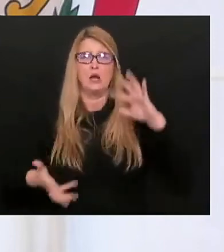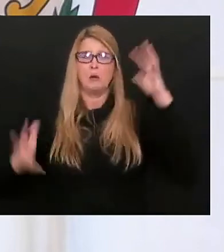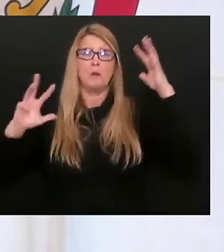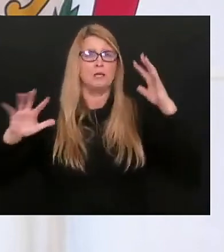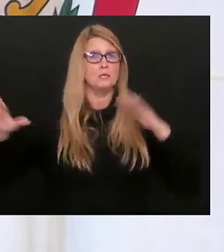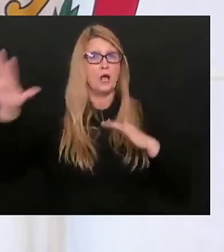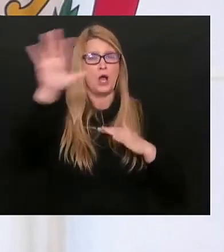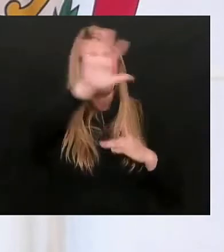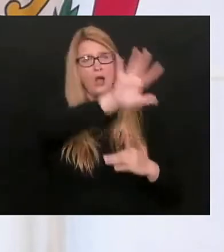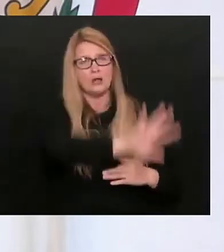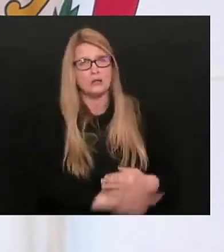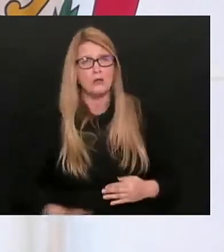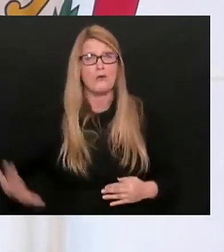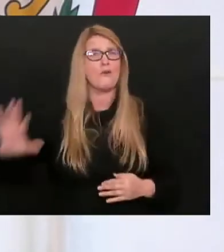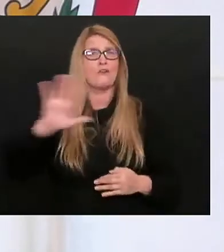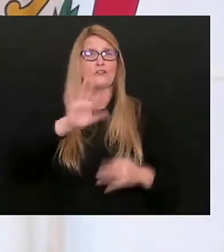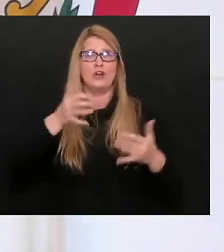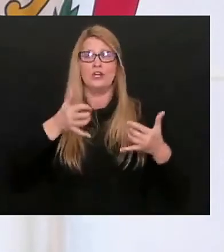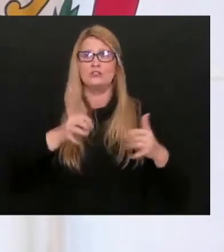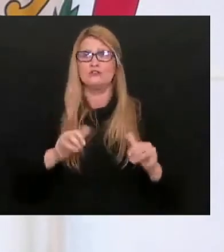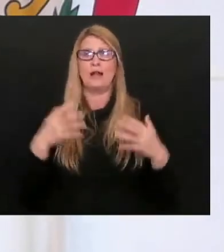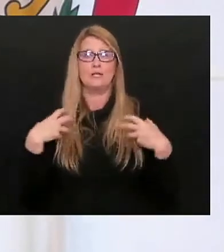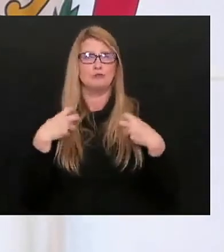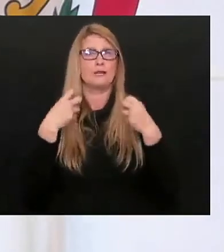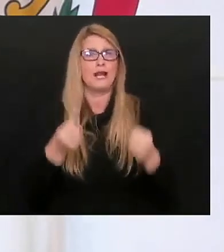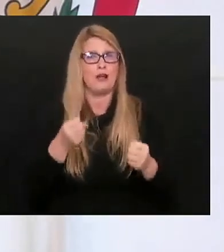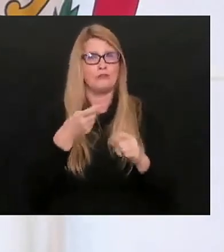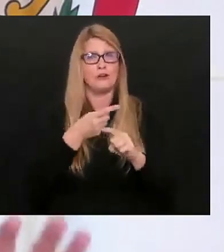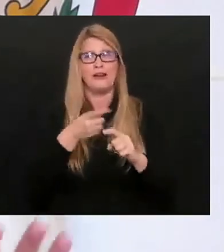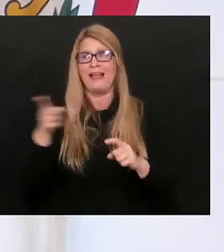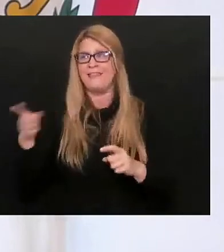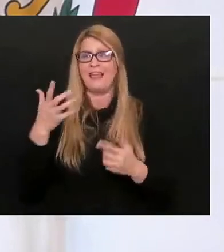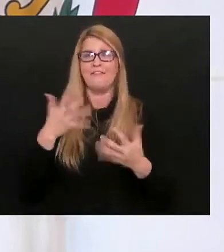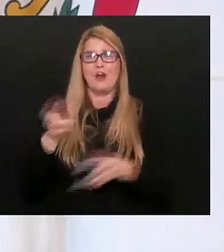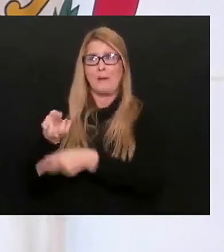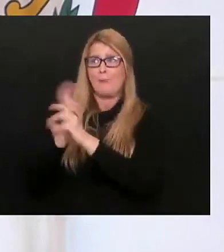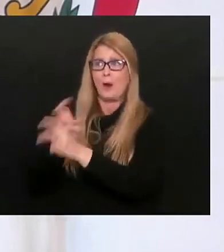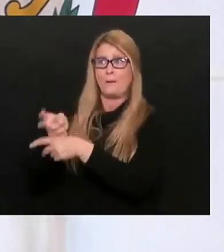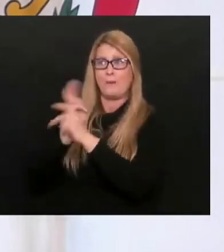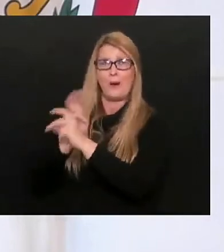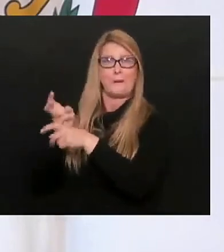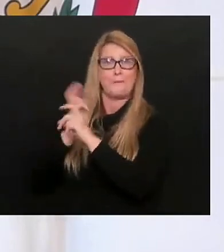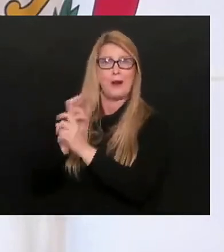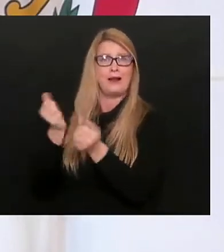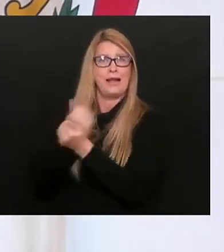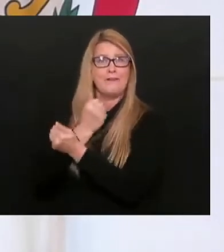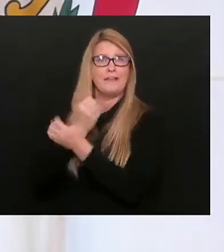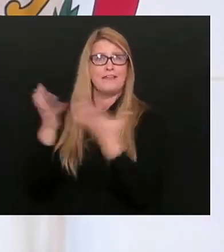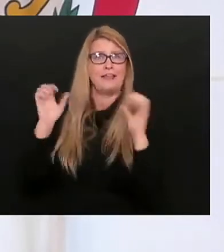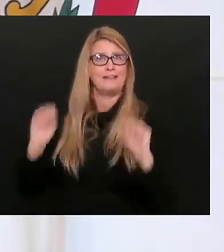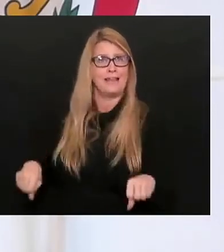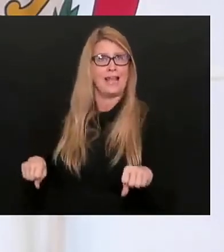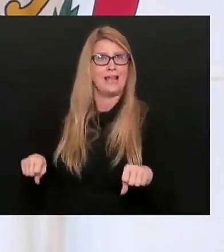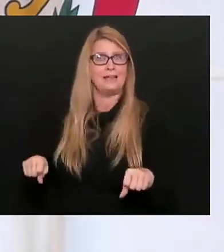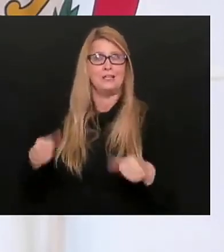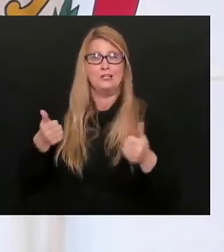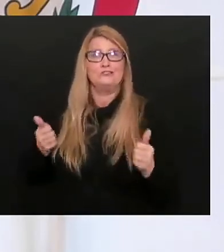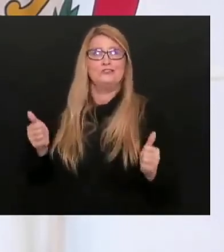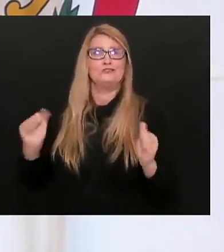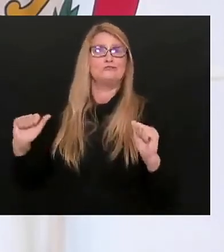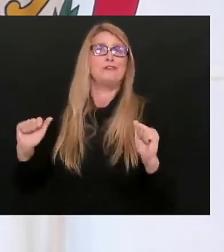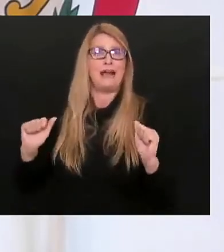that still are trying to recover, and they've mortgaged everything they have in order to try to some way